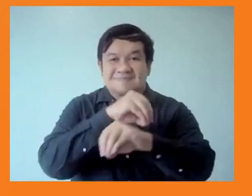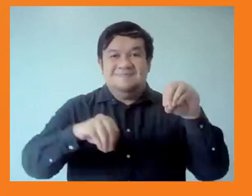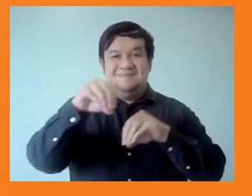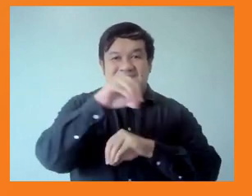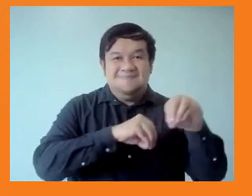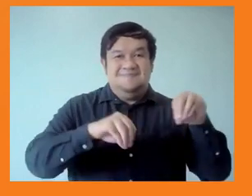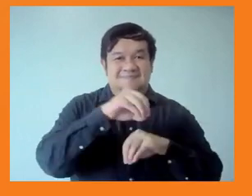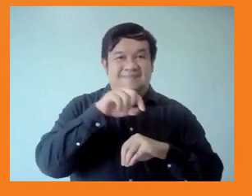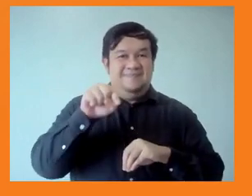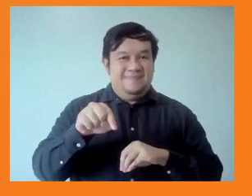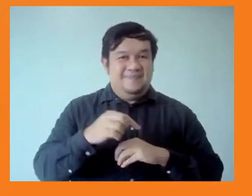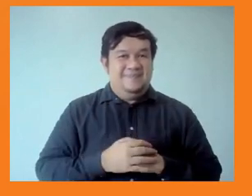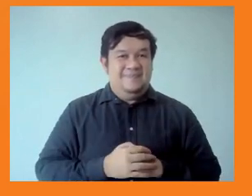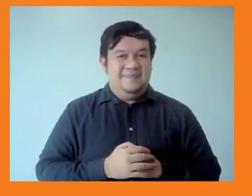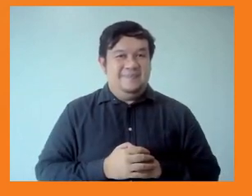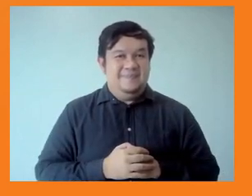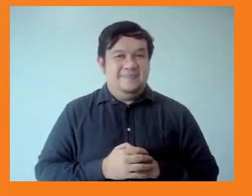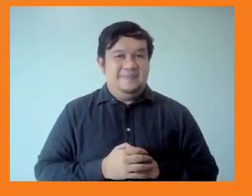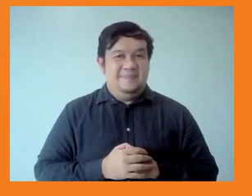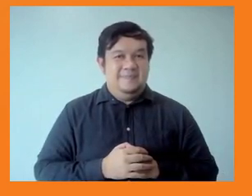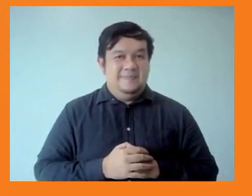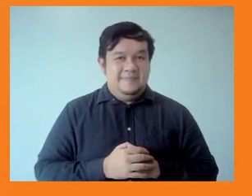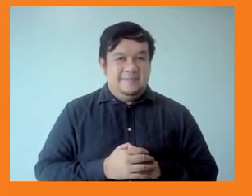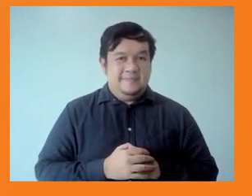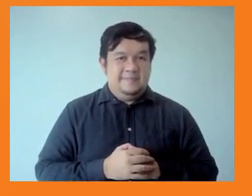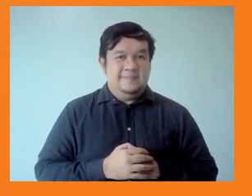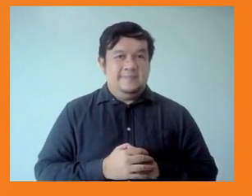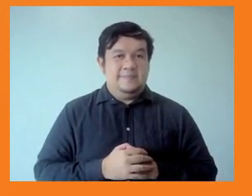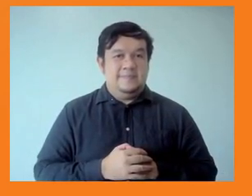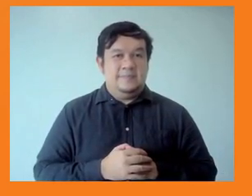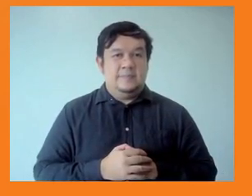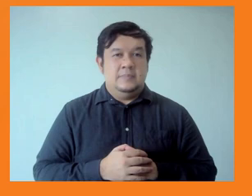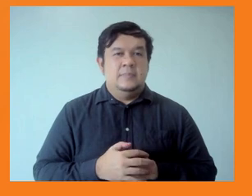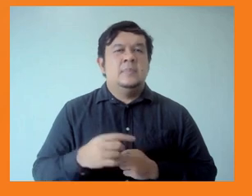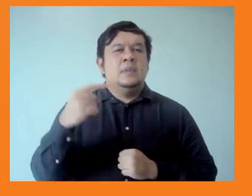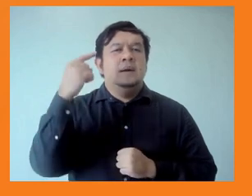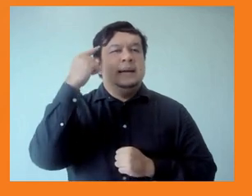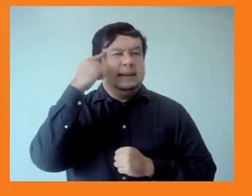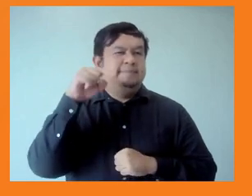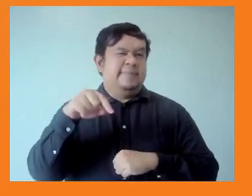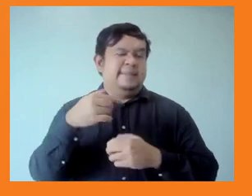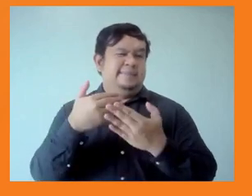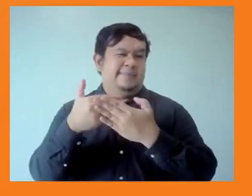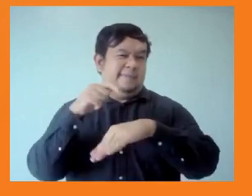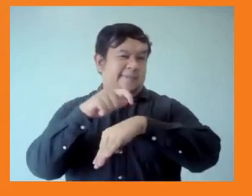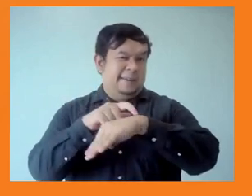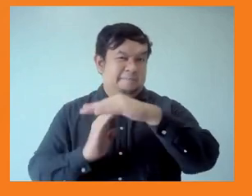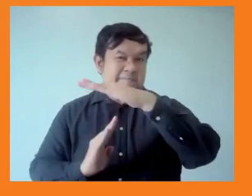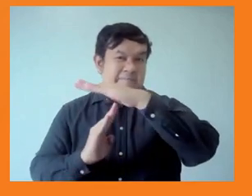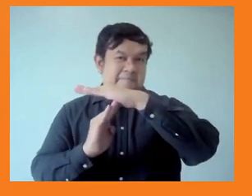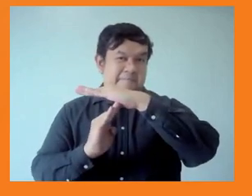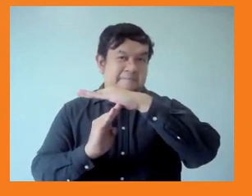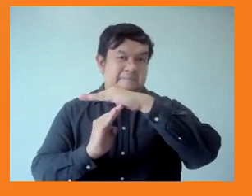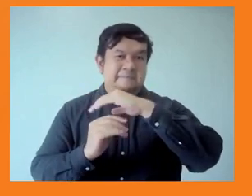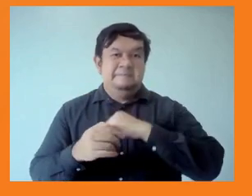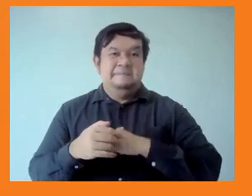Thank you so much. We have we're actually short on time, which is why we can't ask all of the questions. There's some really thought-provoking ones, especially